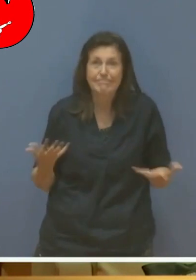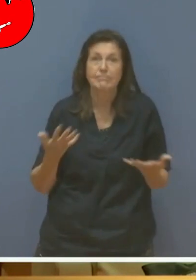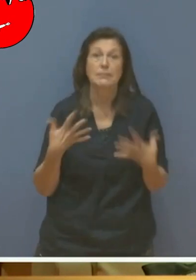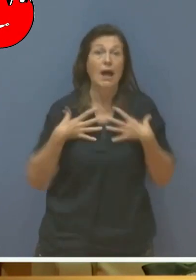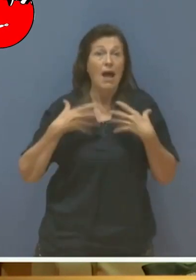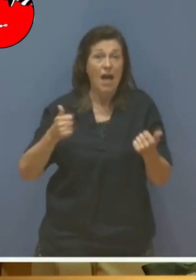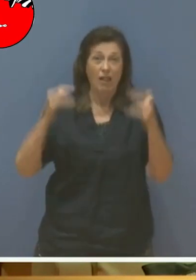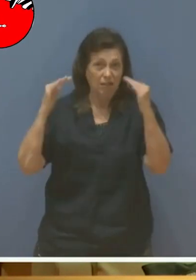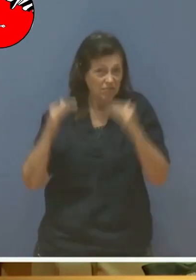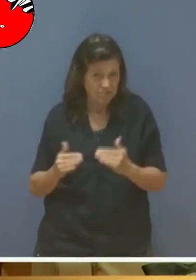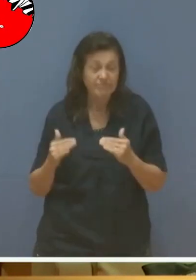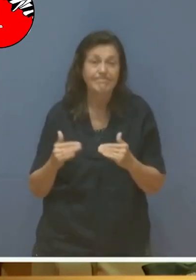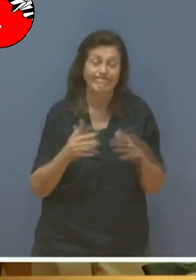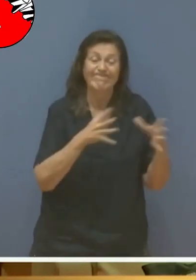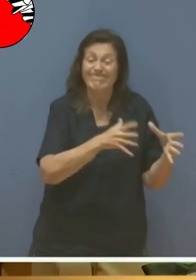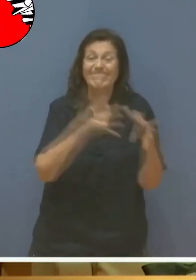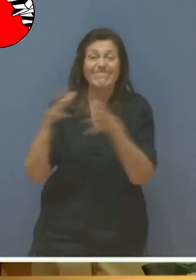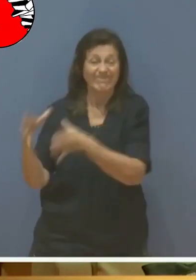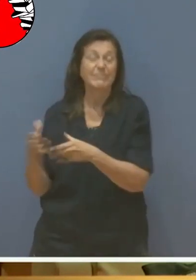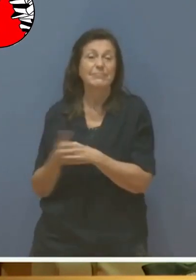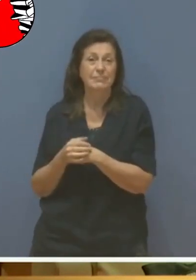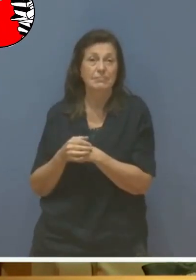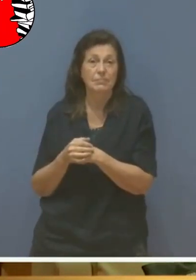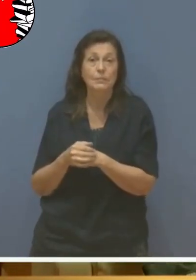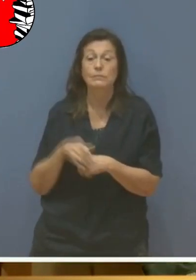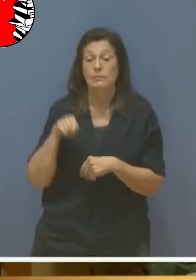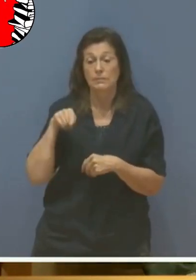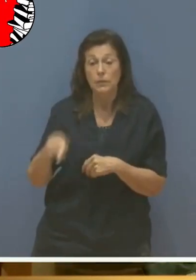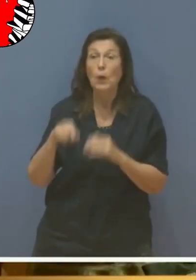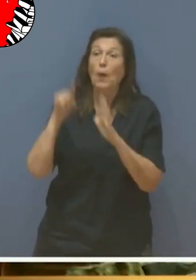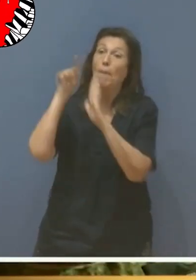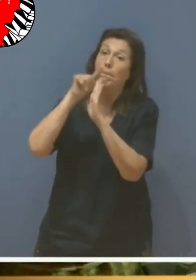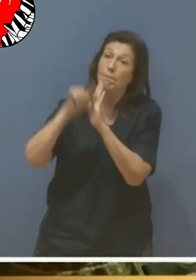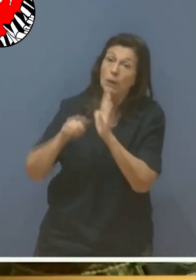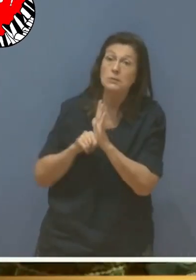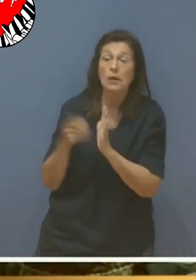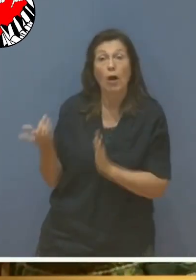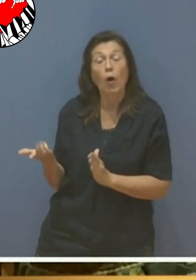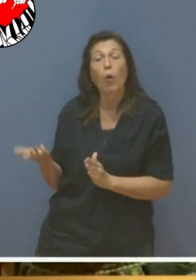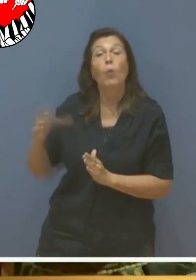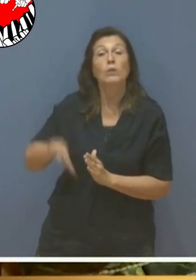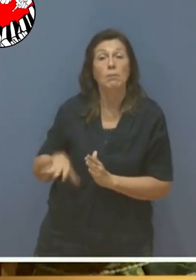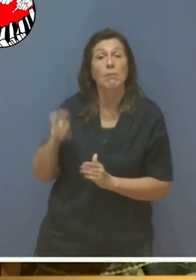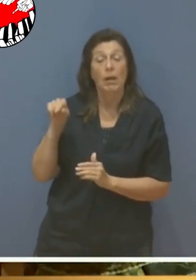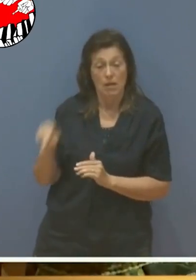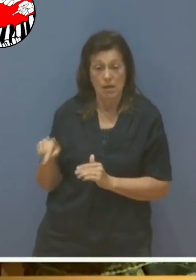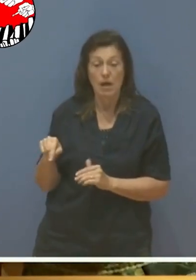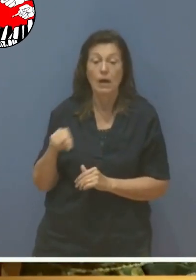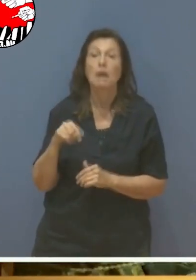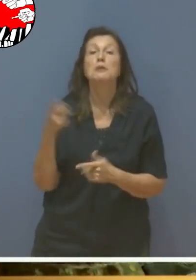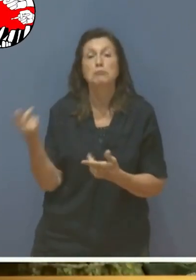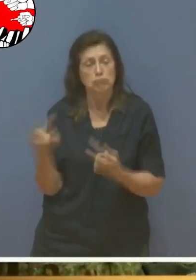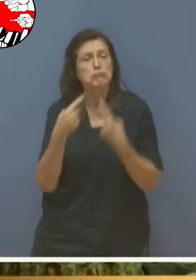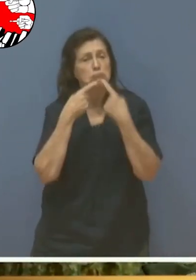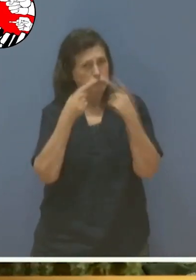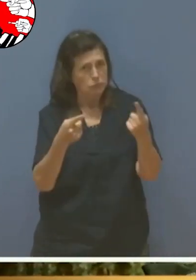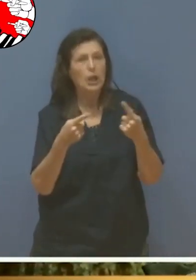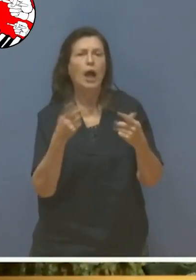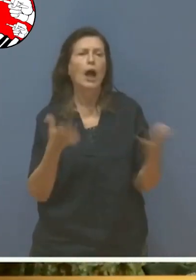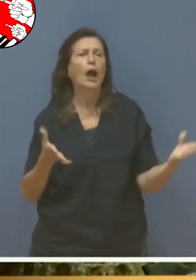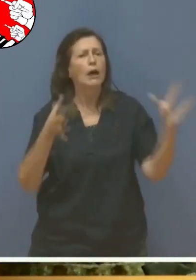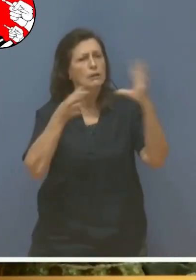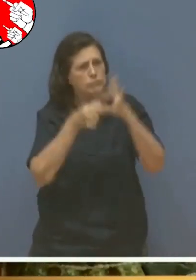causing environmental degradation. Although government policies especially deal with recognition, reparation and reconciliation